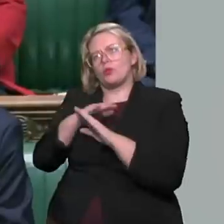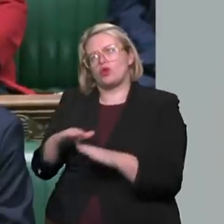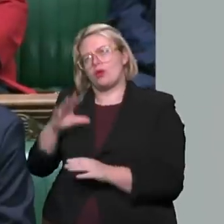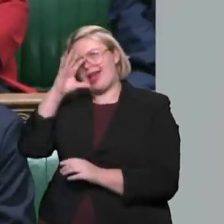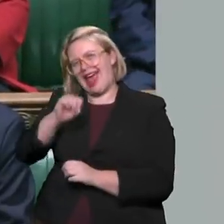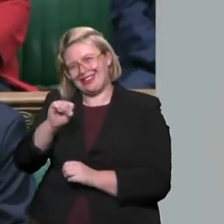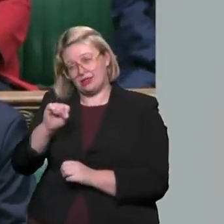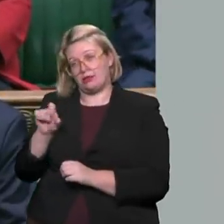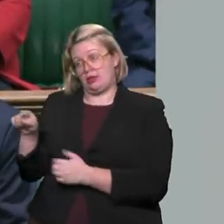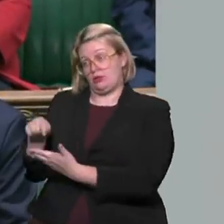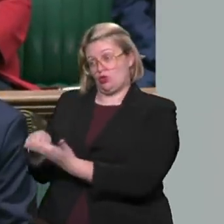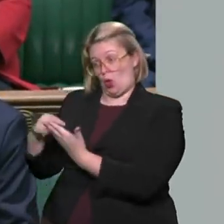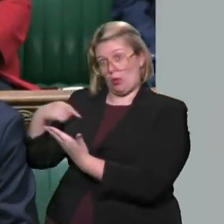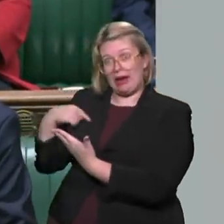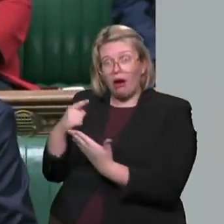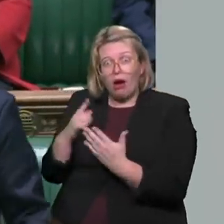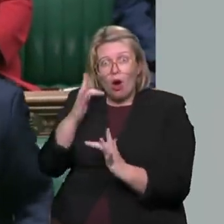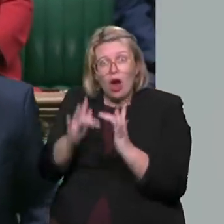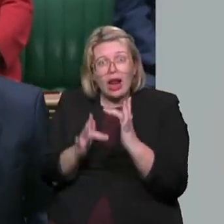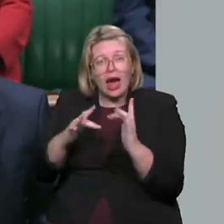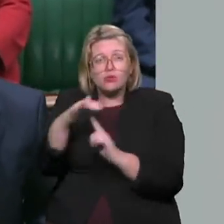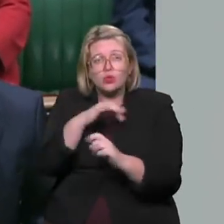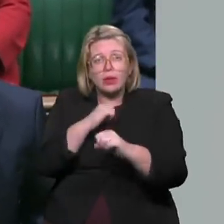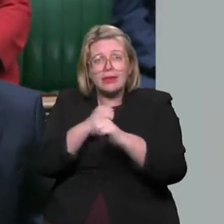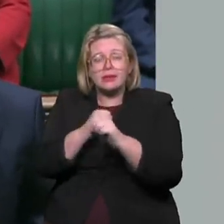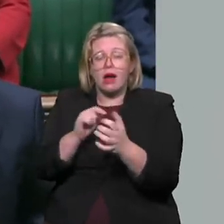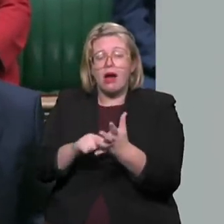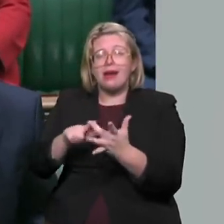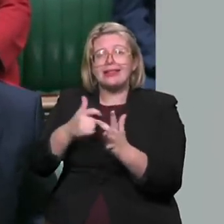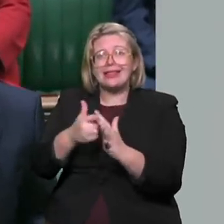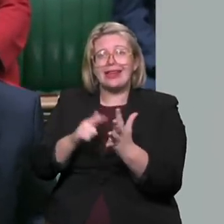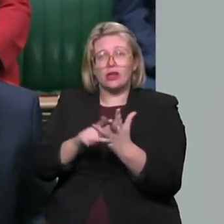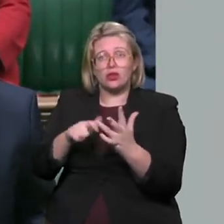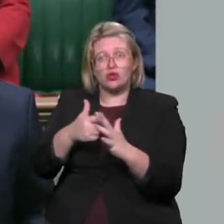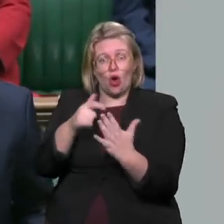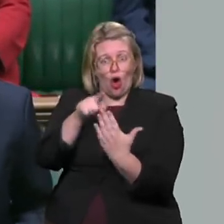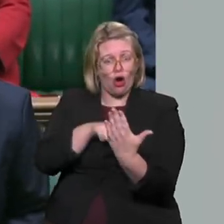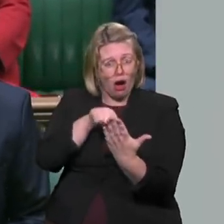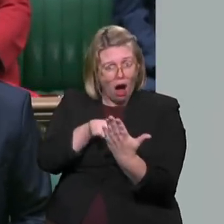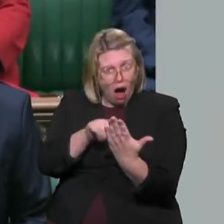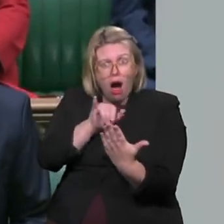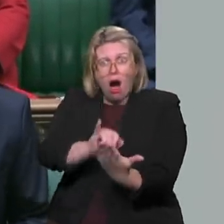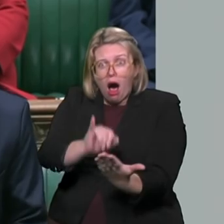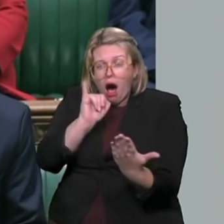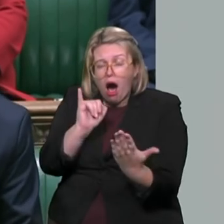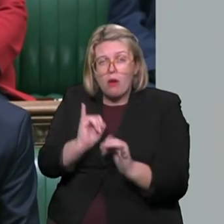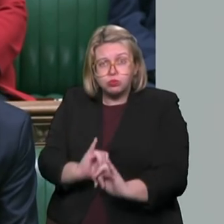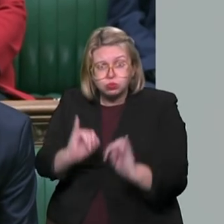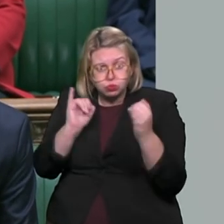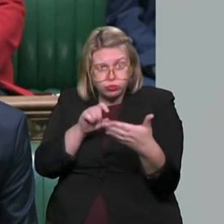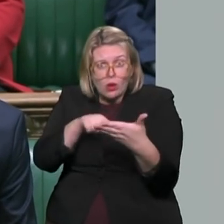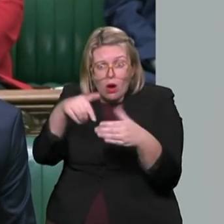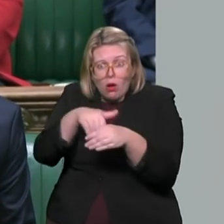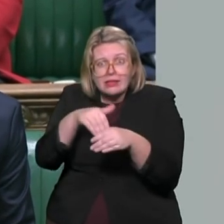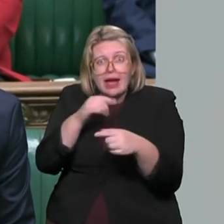on TikTok. What I was shown has been reported to the moderators, but it stayed online